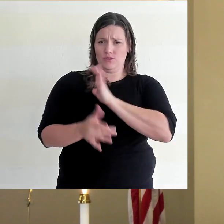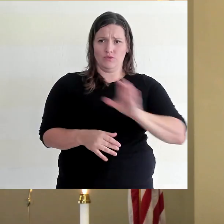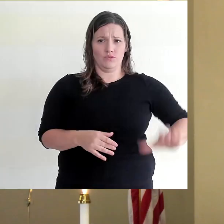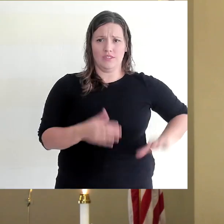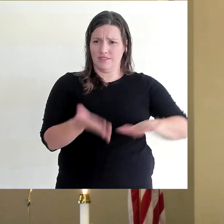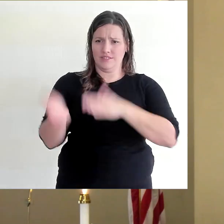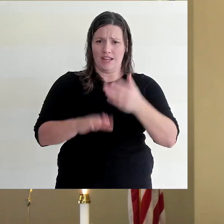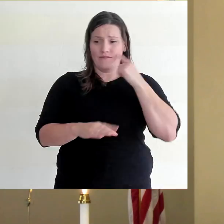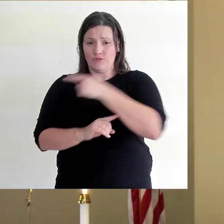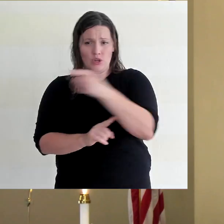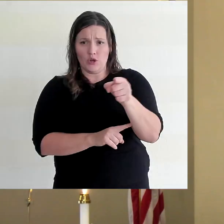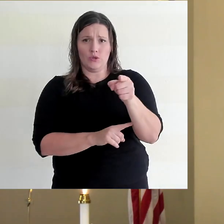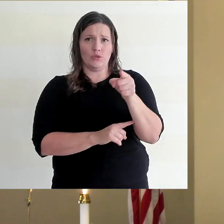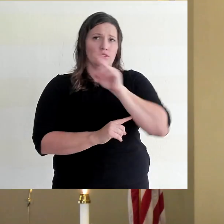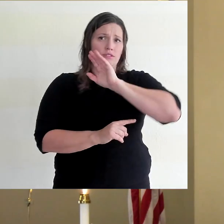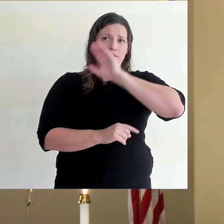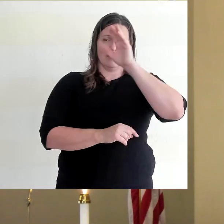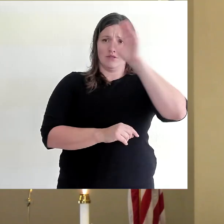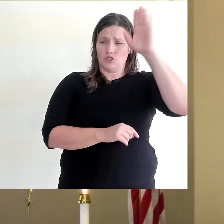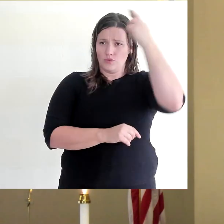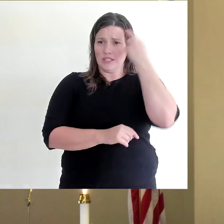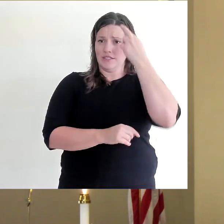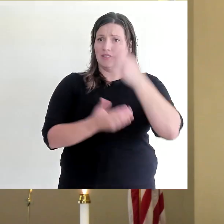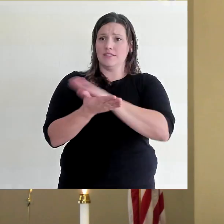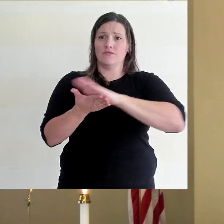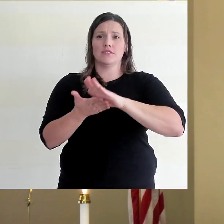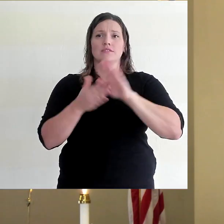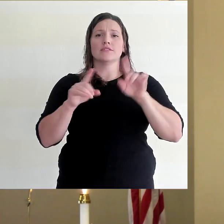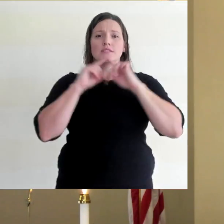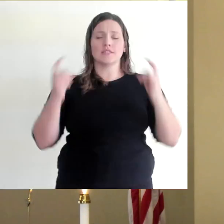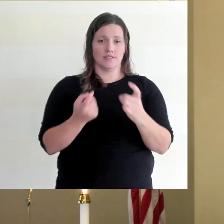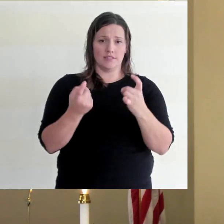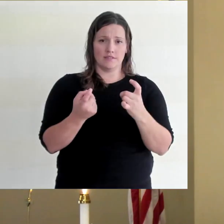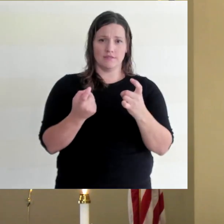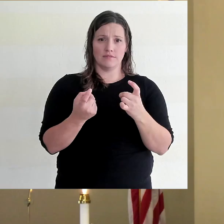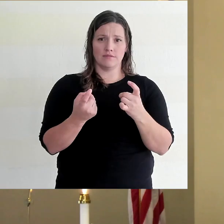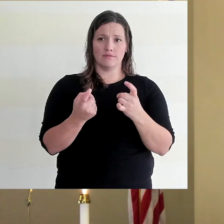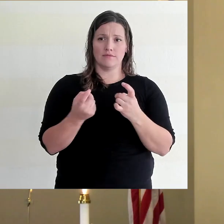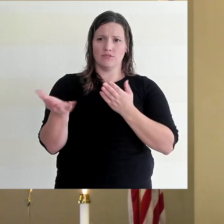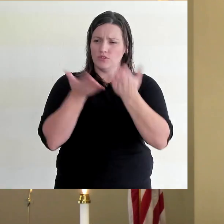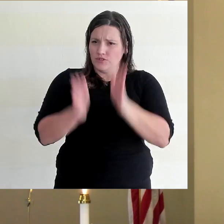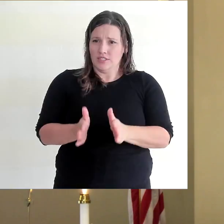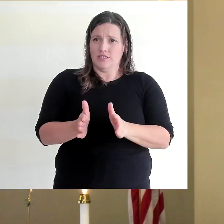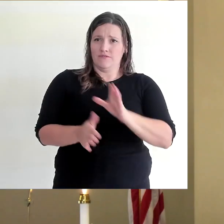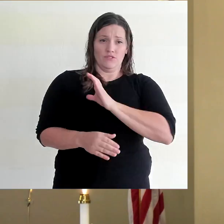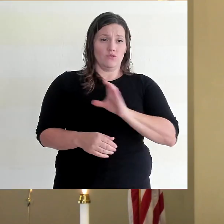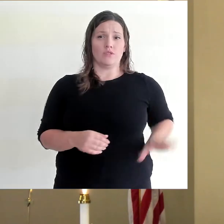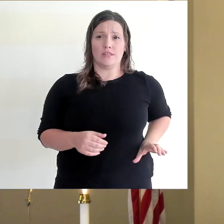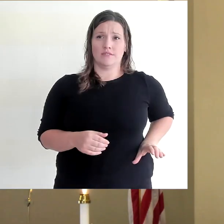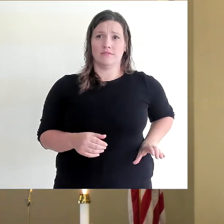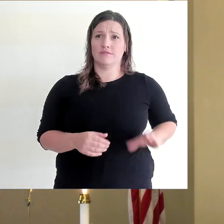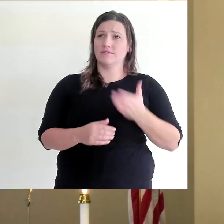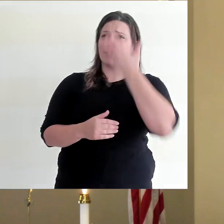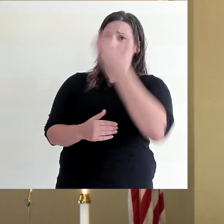you. And for his sake, he forgives you all of your sins. As a called and ordained servant of Christ and by his